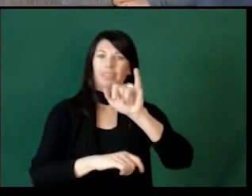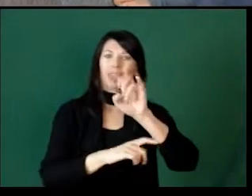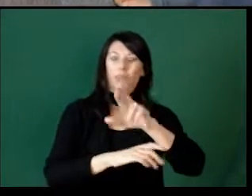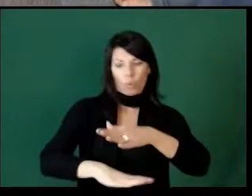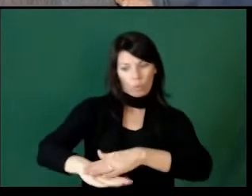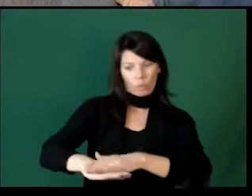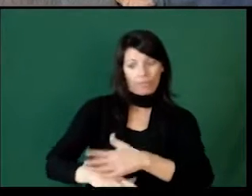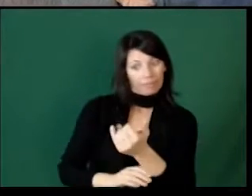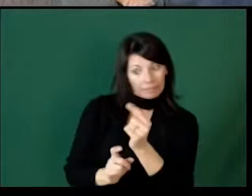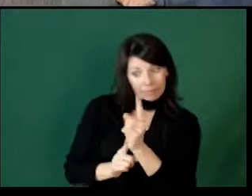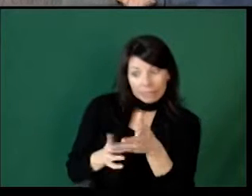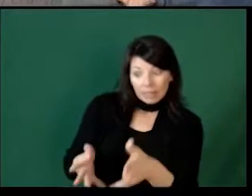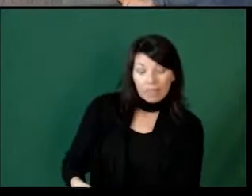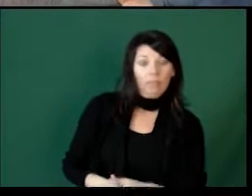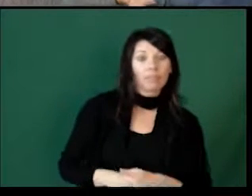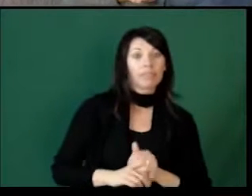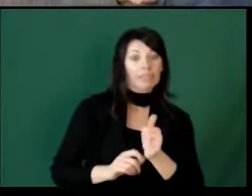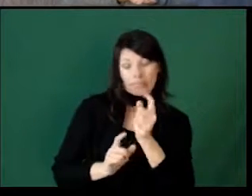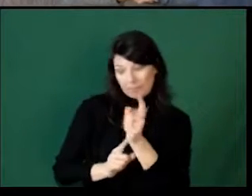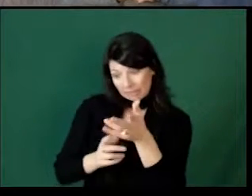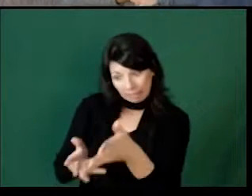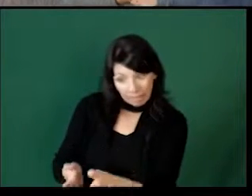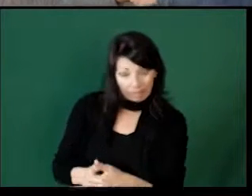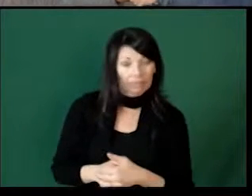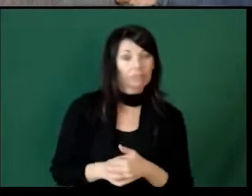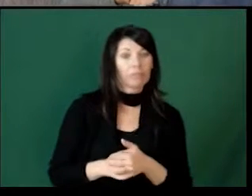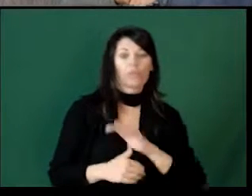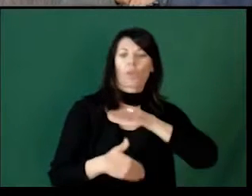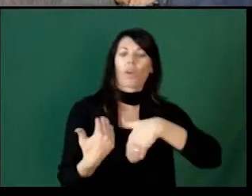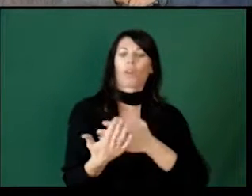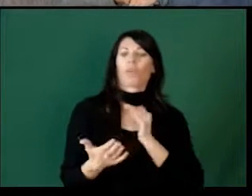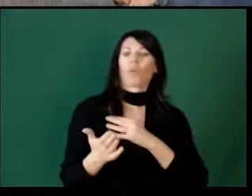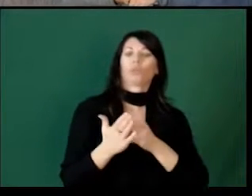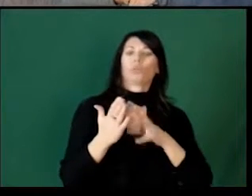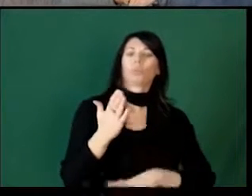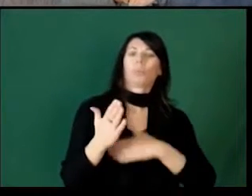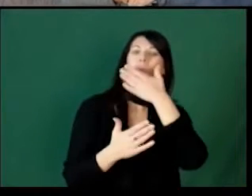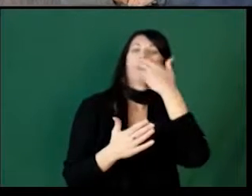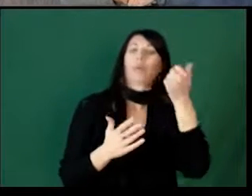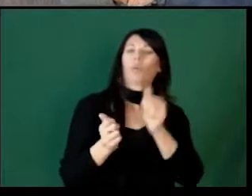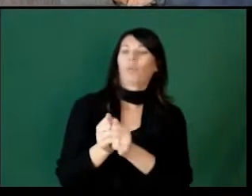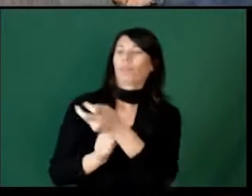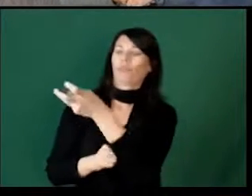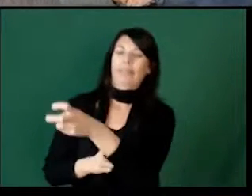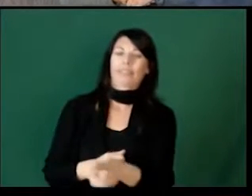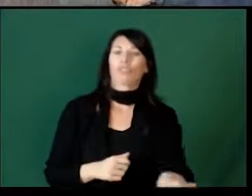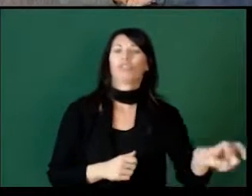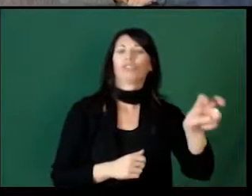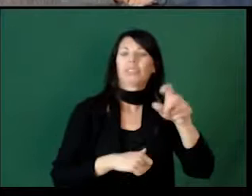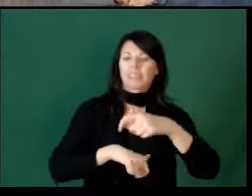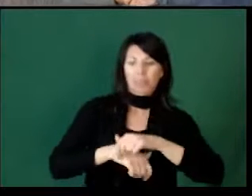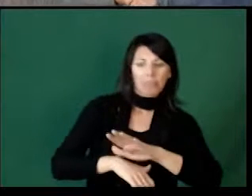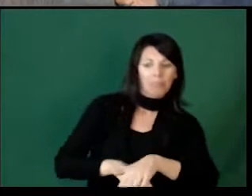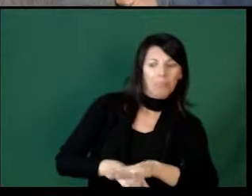timer for them and give them some warnings. There's 15 minutes left. There's 10 minutes left. All of our students do better with transitions,